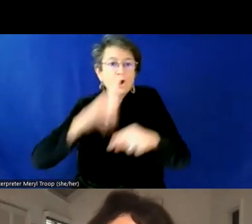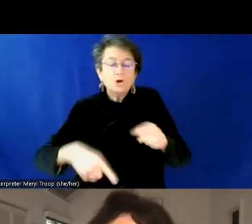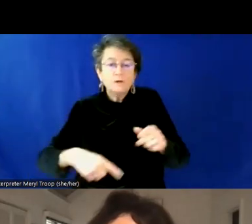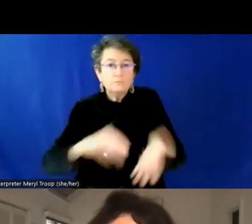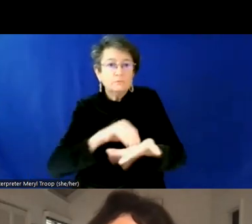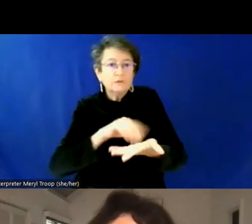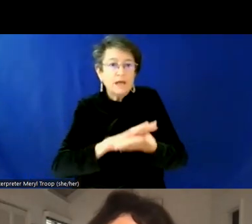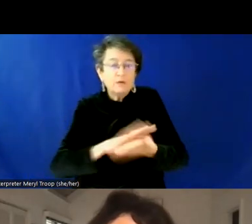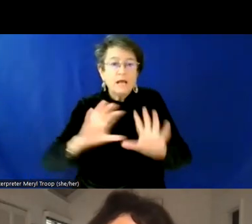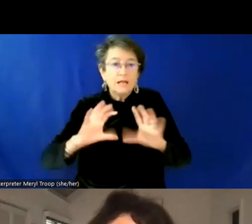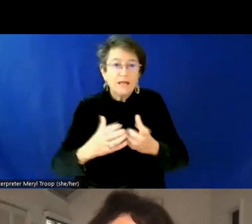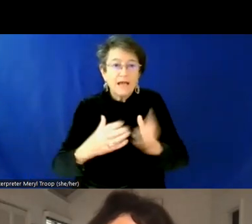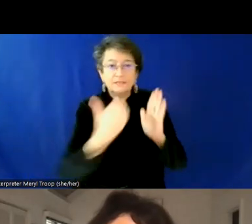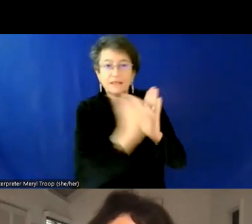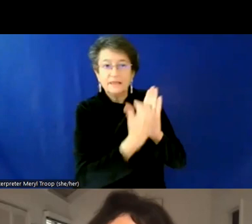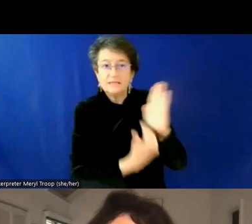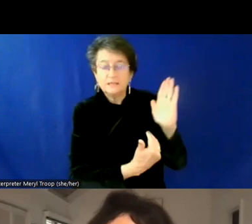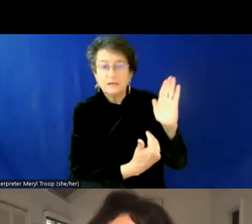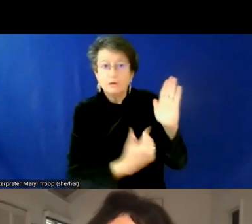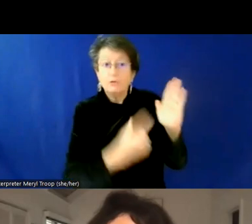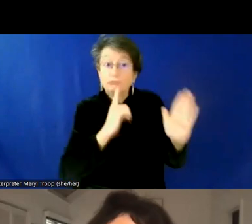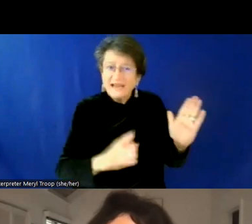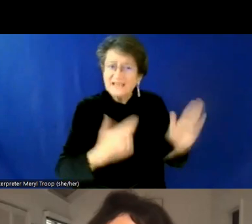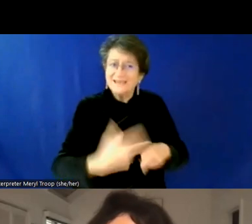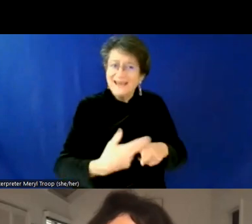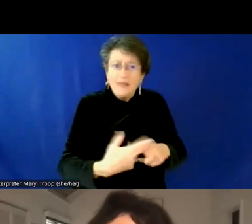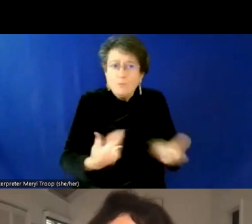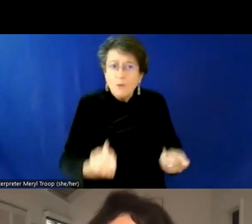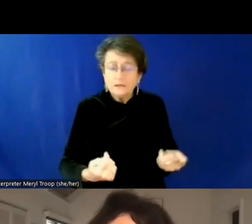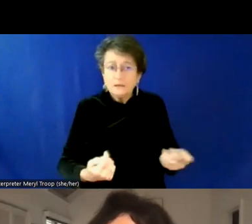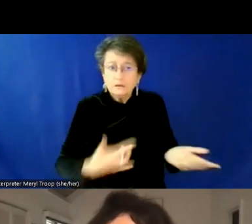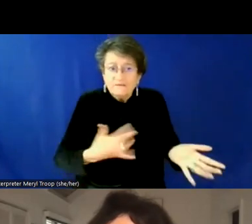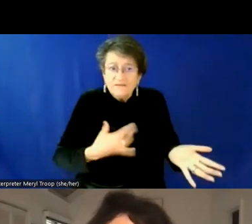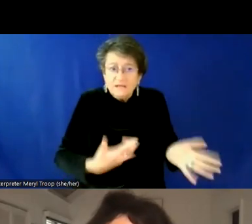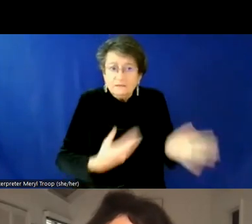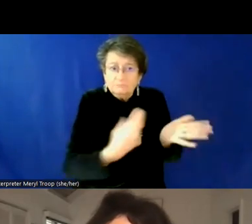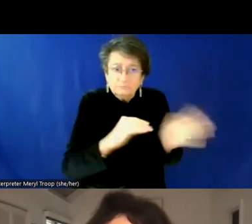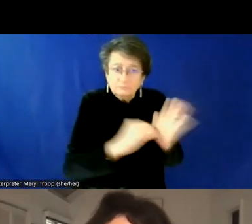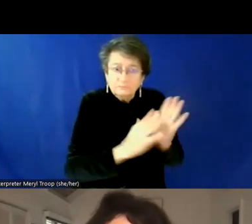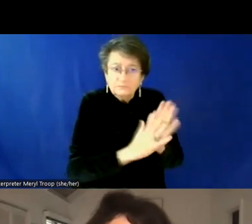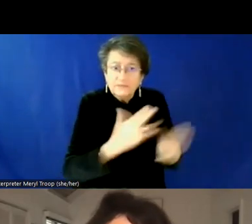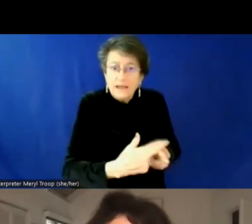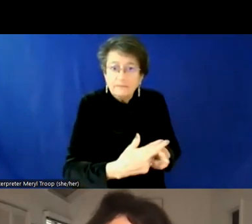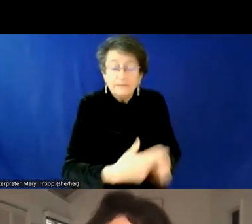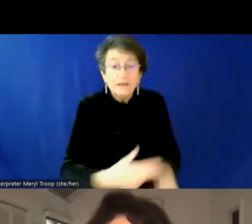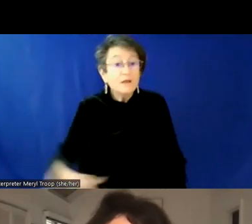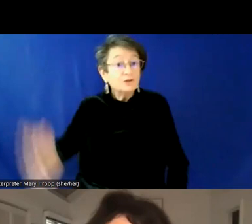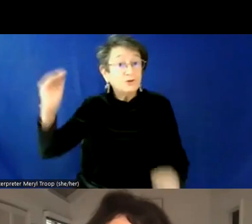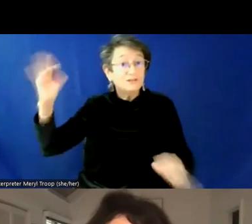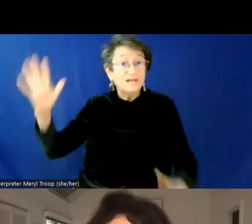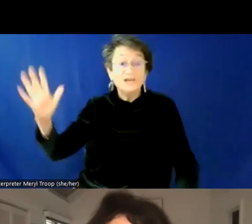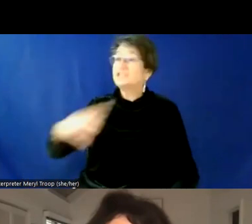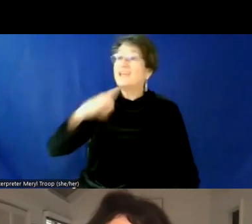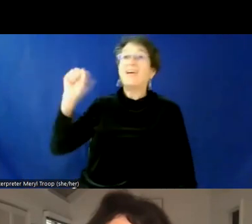class rosters, uh, what their, what their true name was. And so, uh, you know, faculty would call off a name that